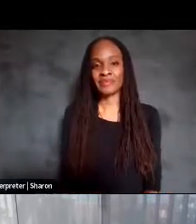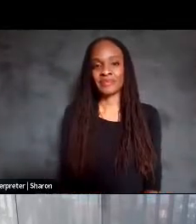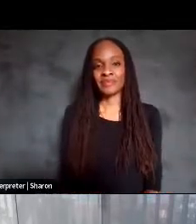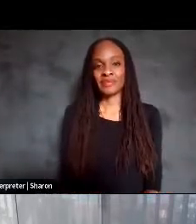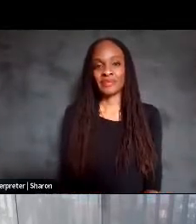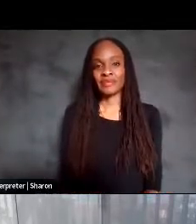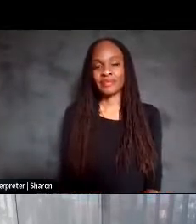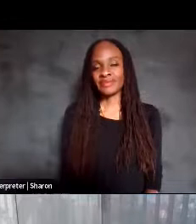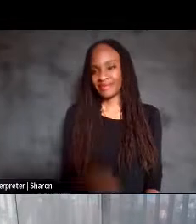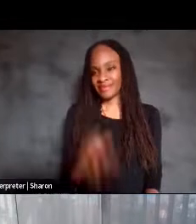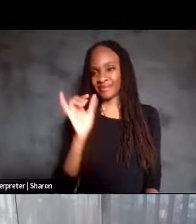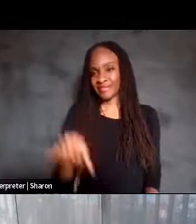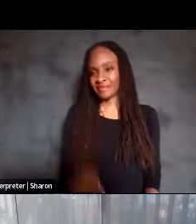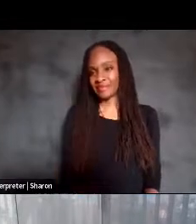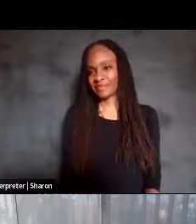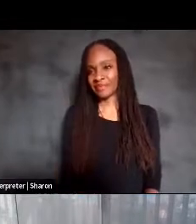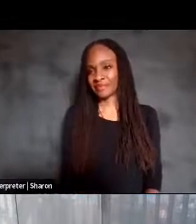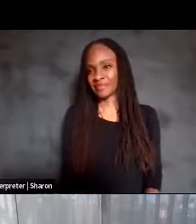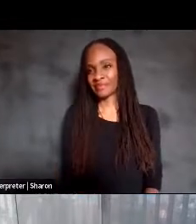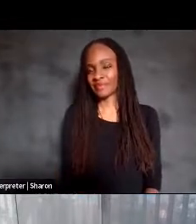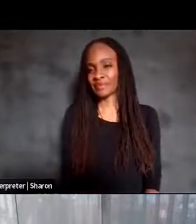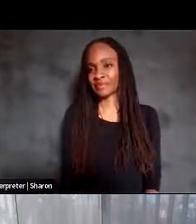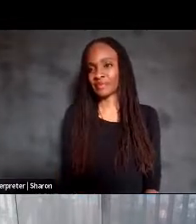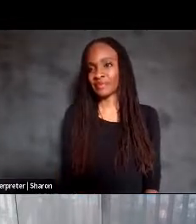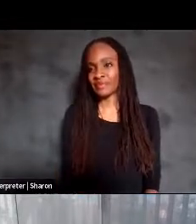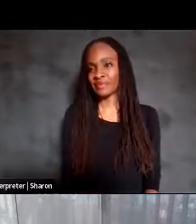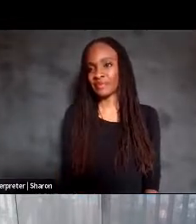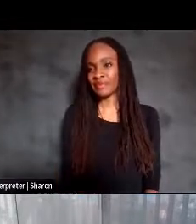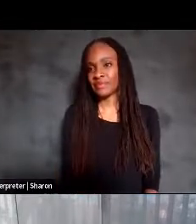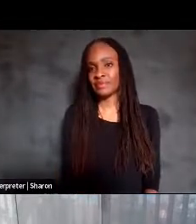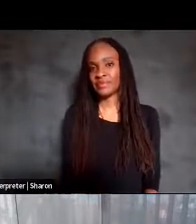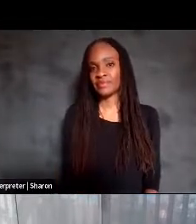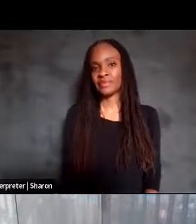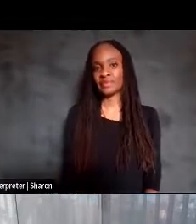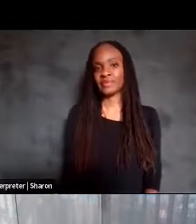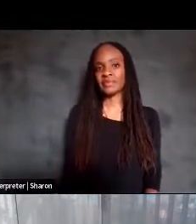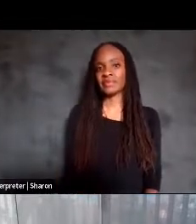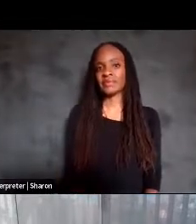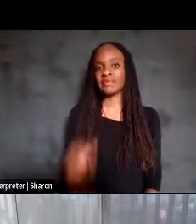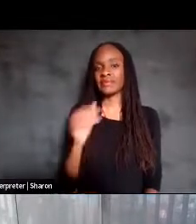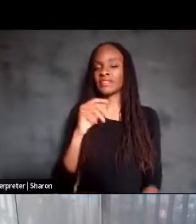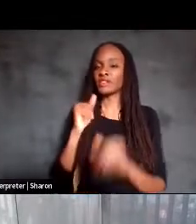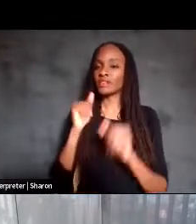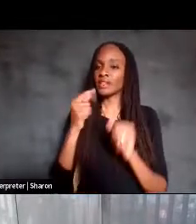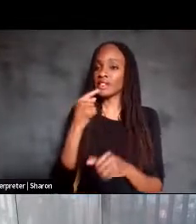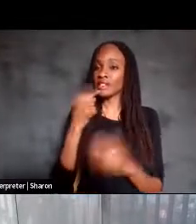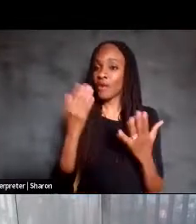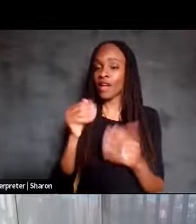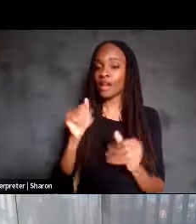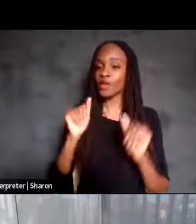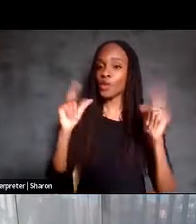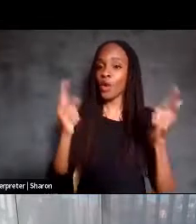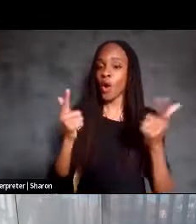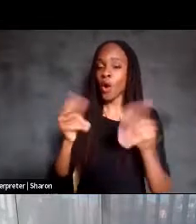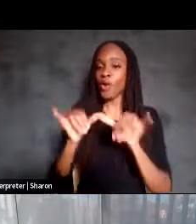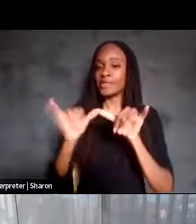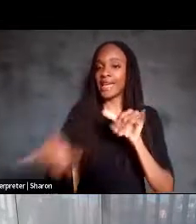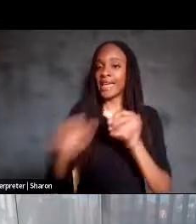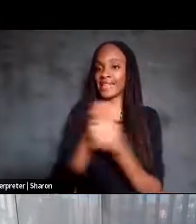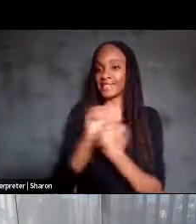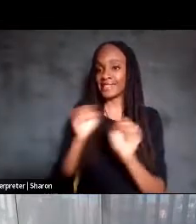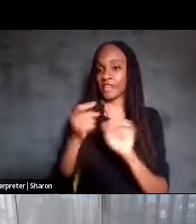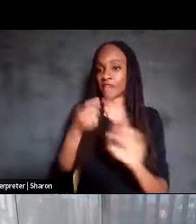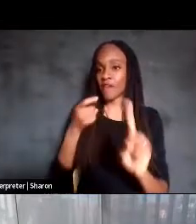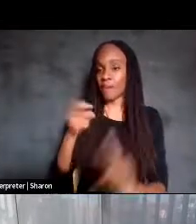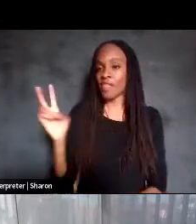There you go. That said, you all stay safe from the virus. And so Pancho was